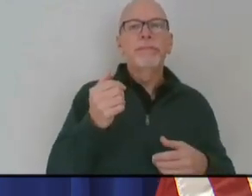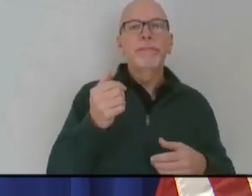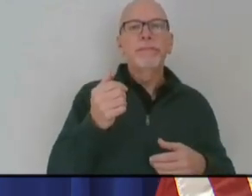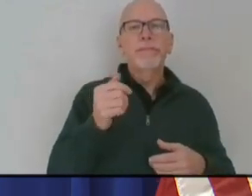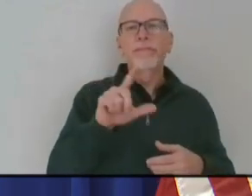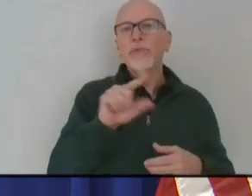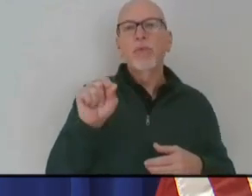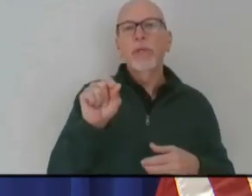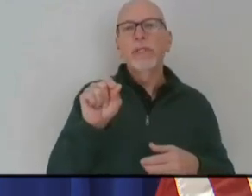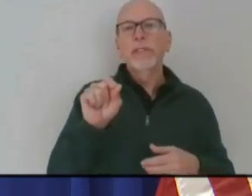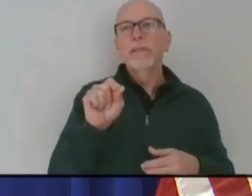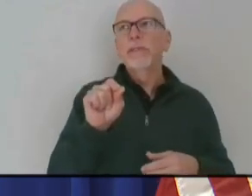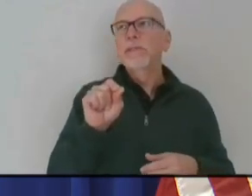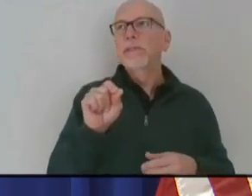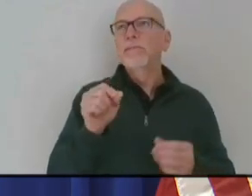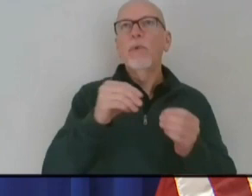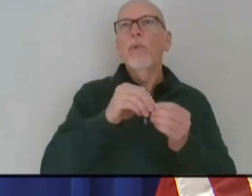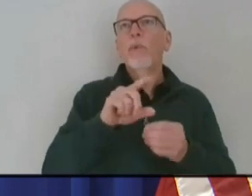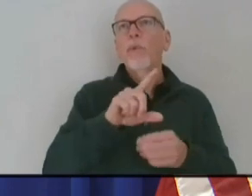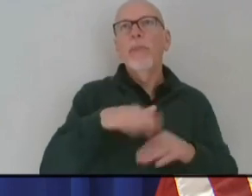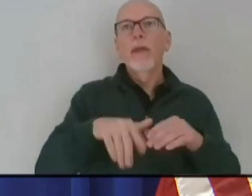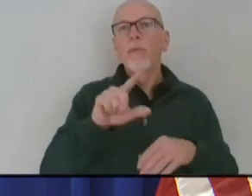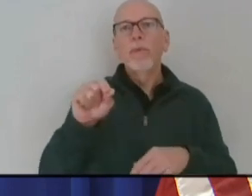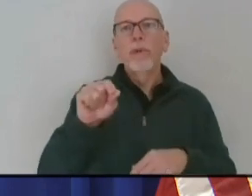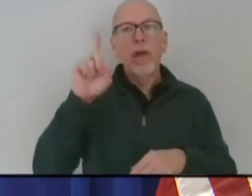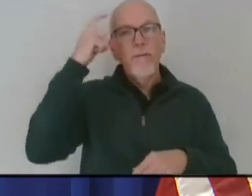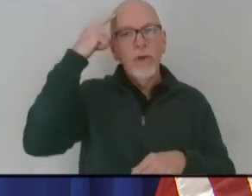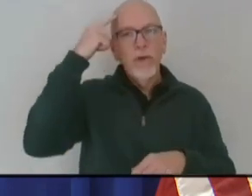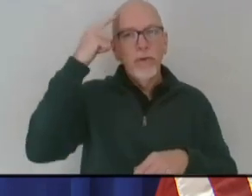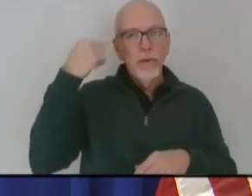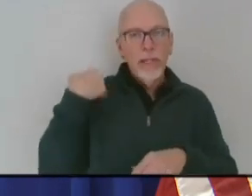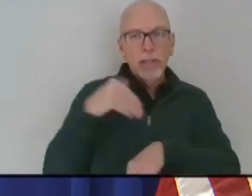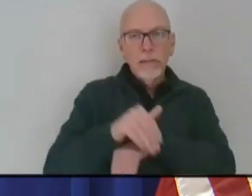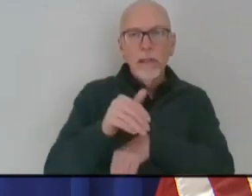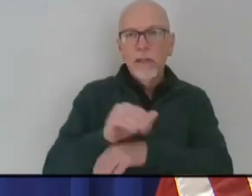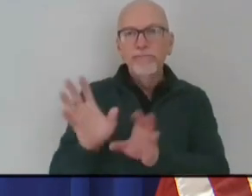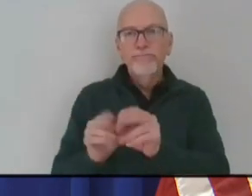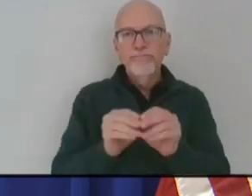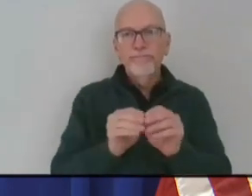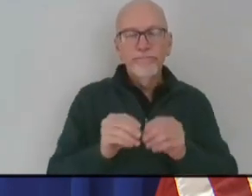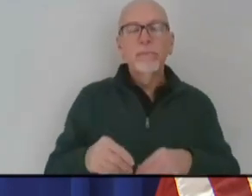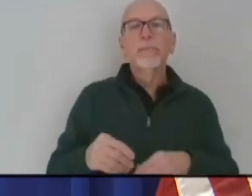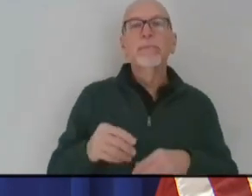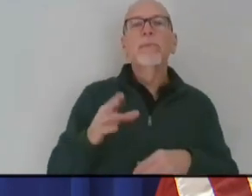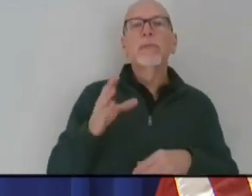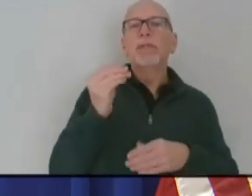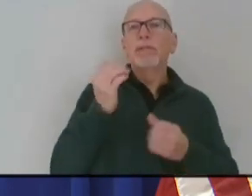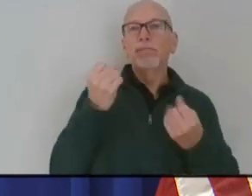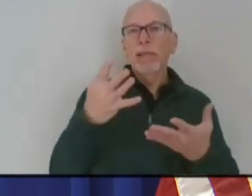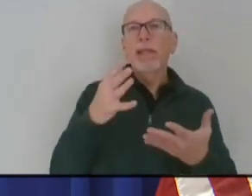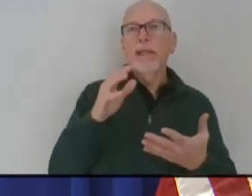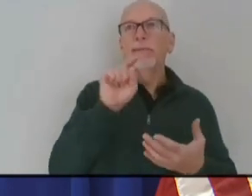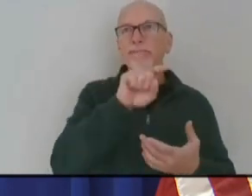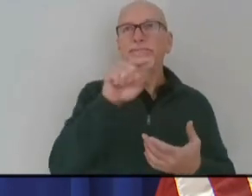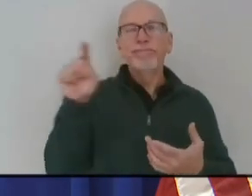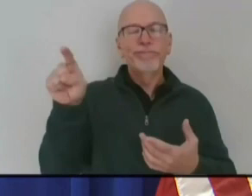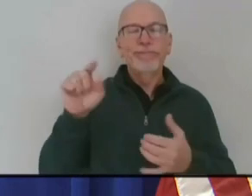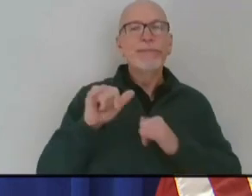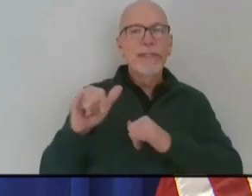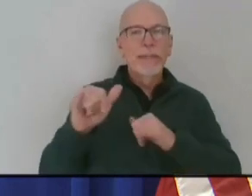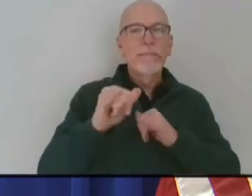governors last night. And others have recently gone down this path as well.